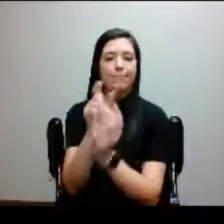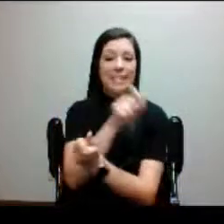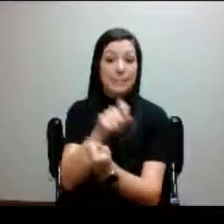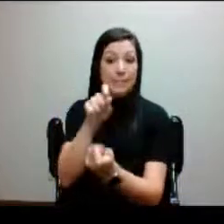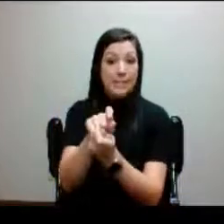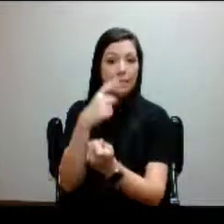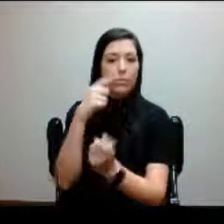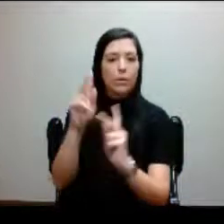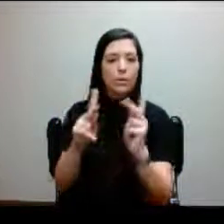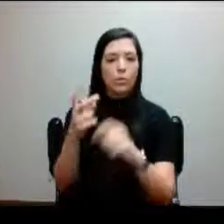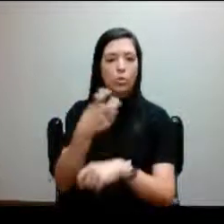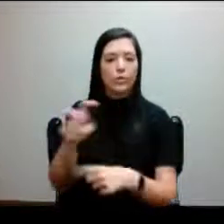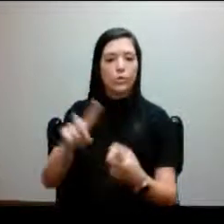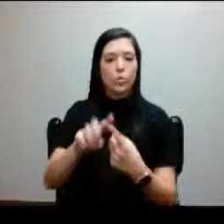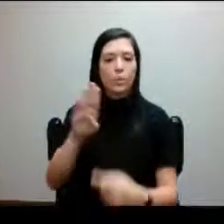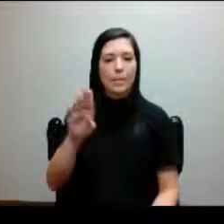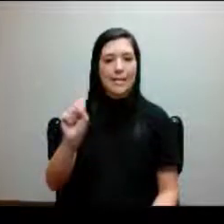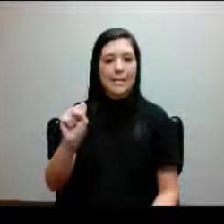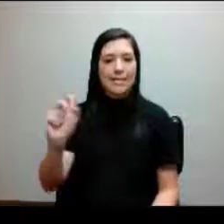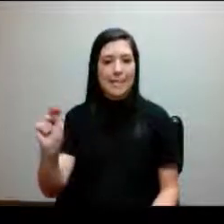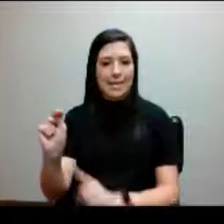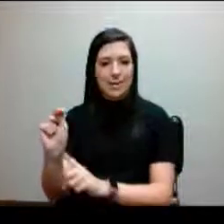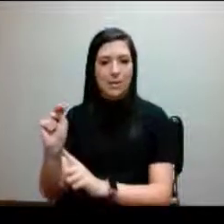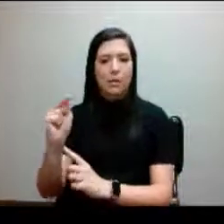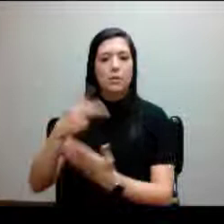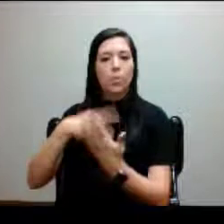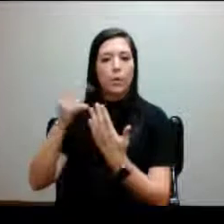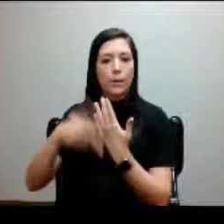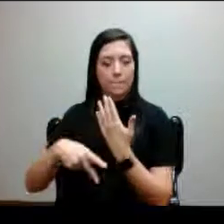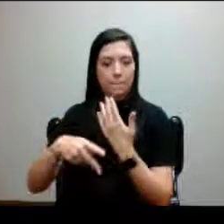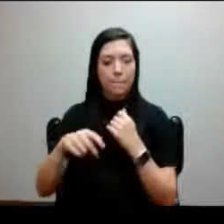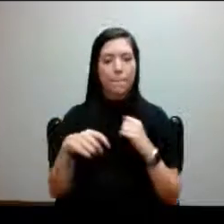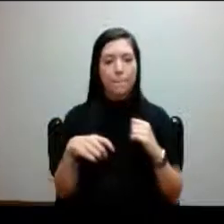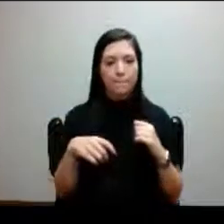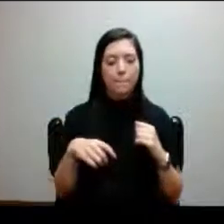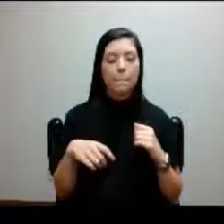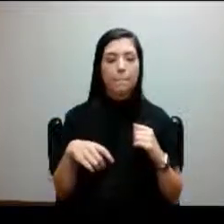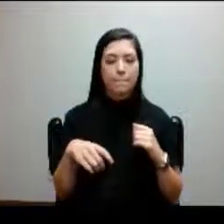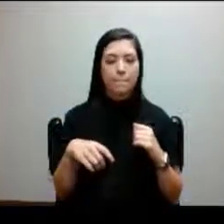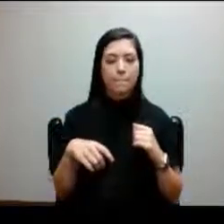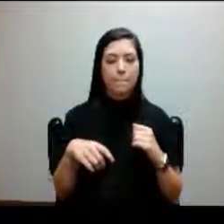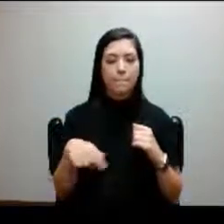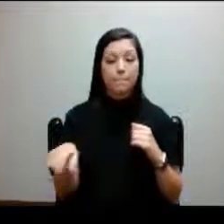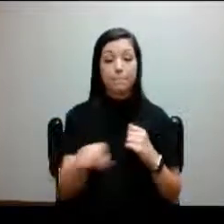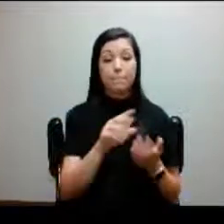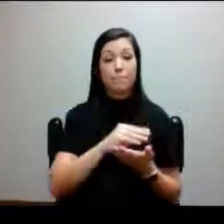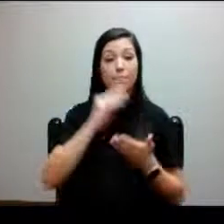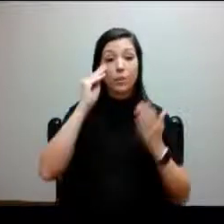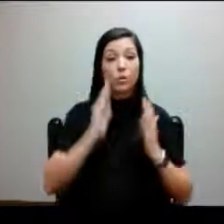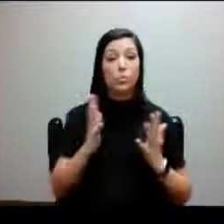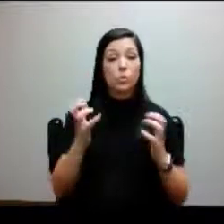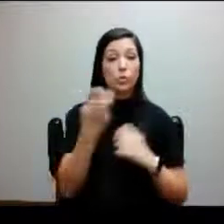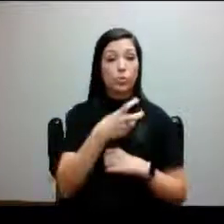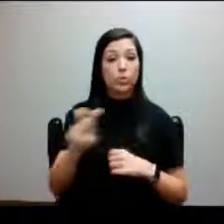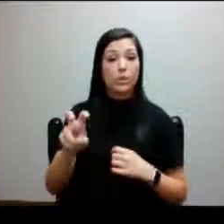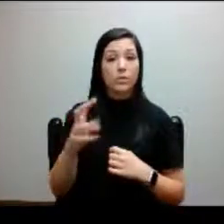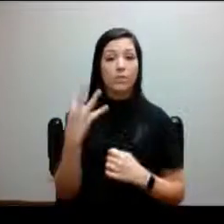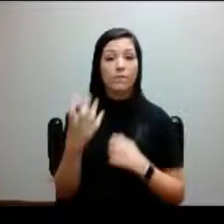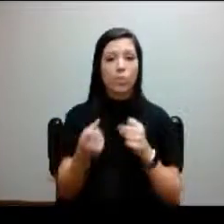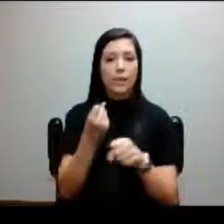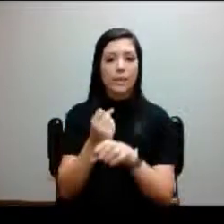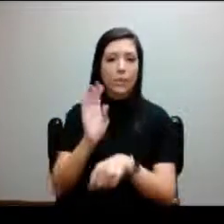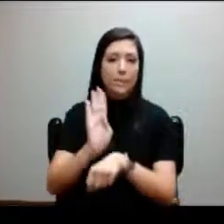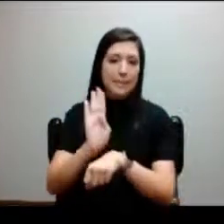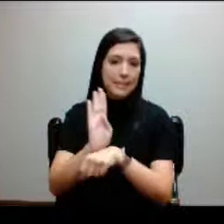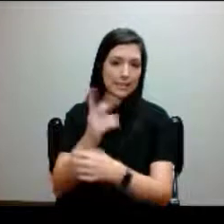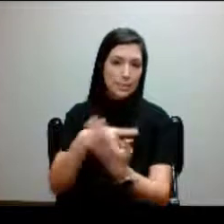to a BSN program, and those that are wanting to transfer to a four-year business program.